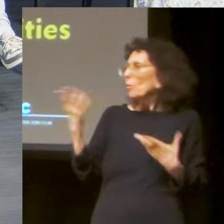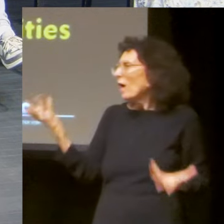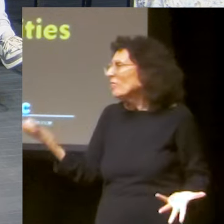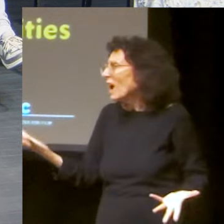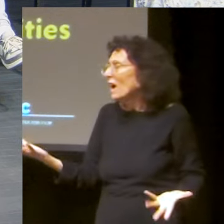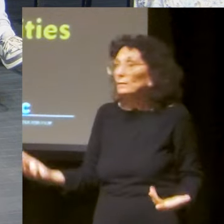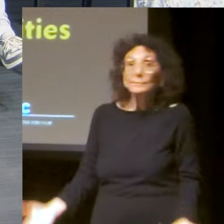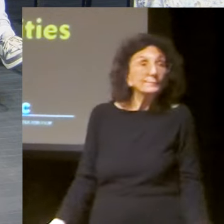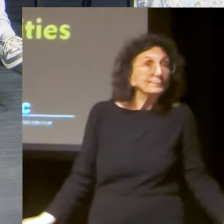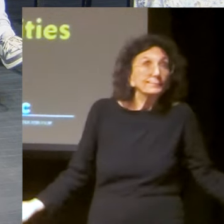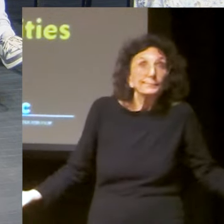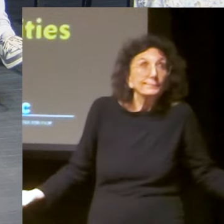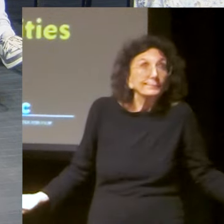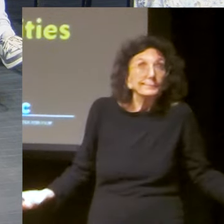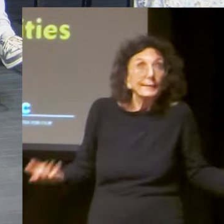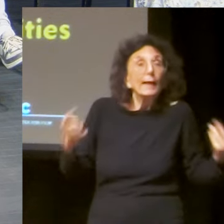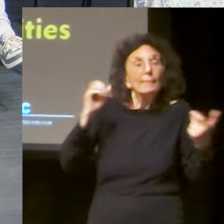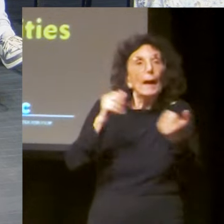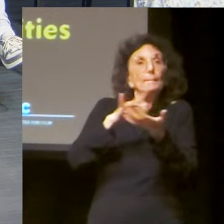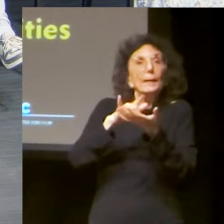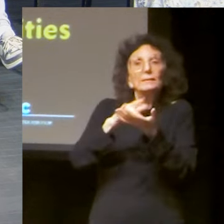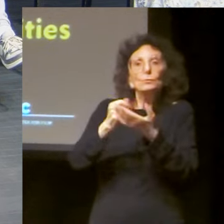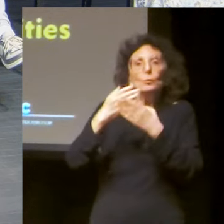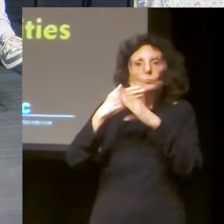meantime, give him phenobarbital.